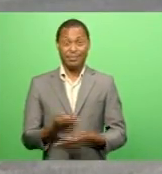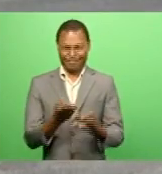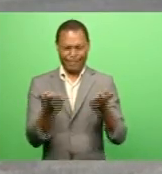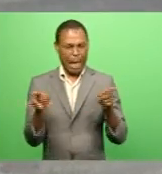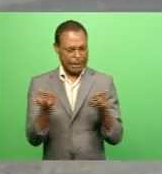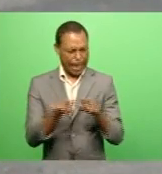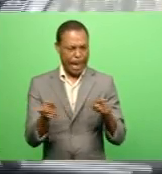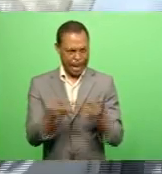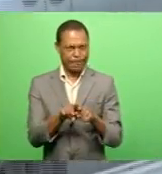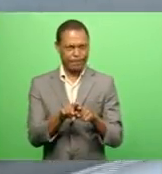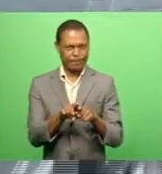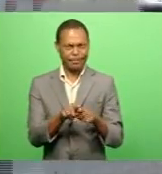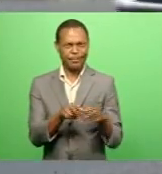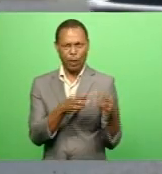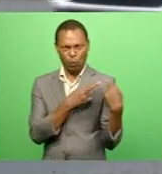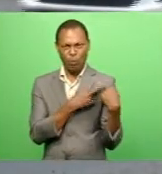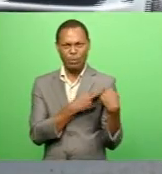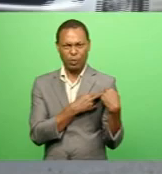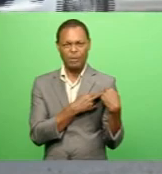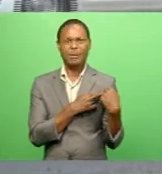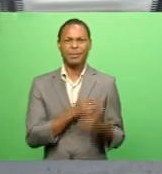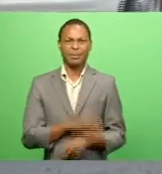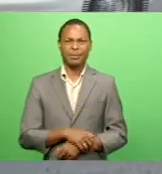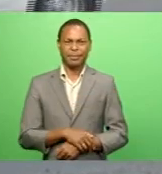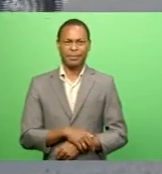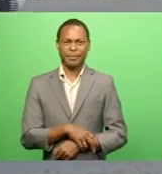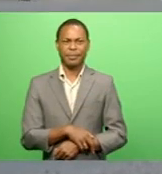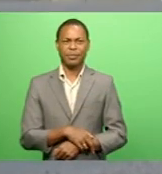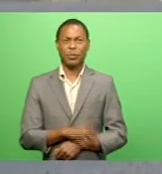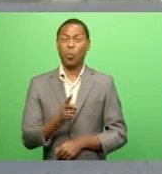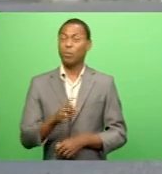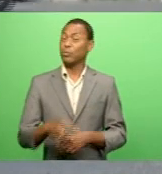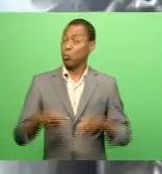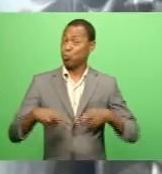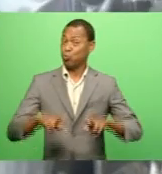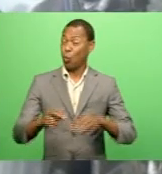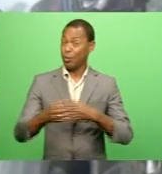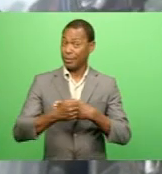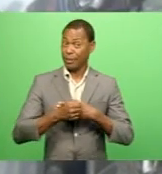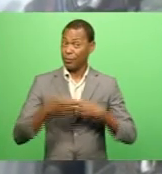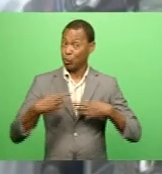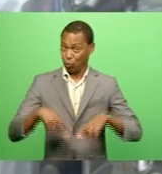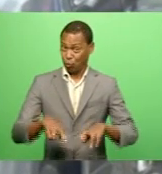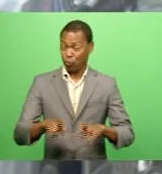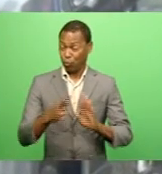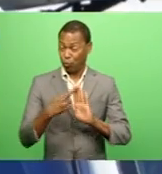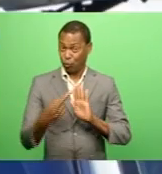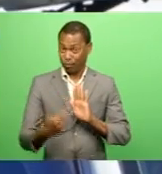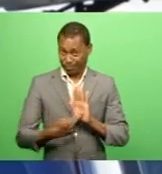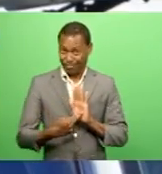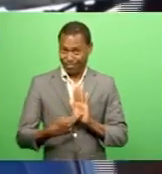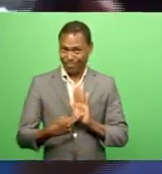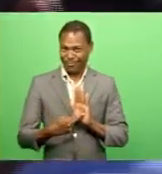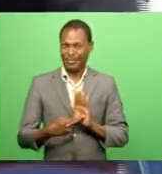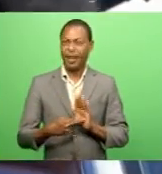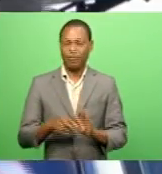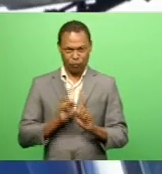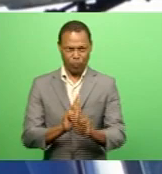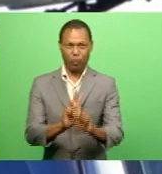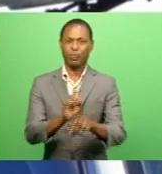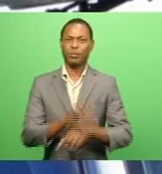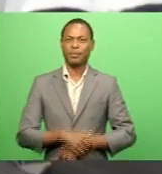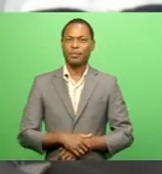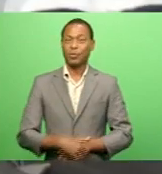for not only knowing the road safety rules But also following the road safety rules The police force